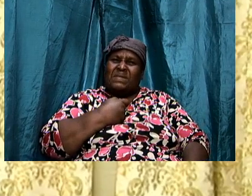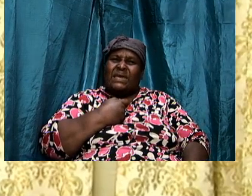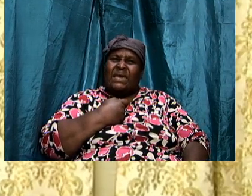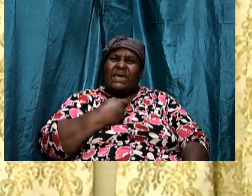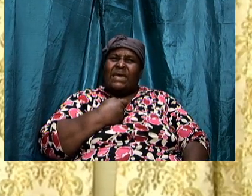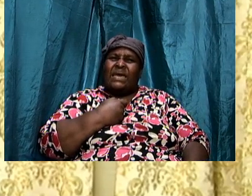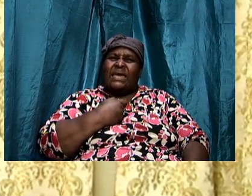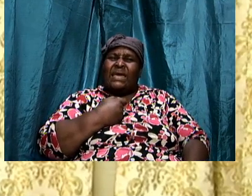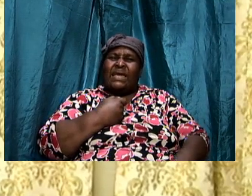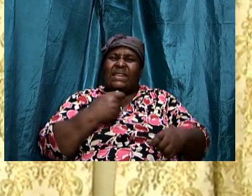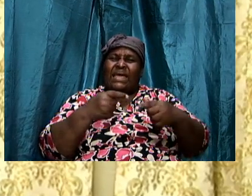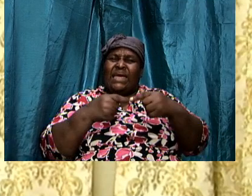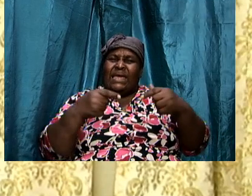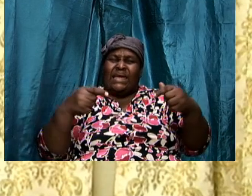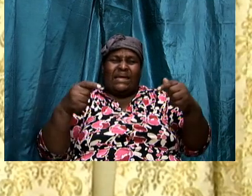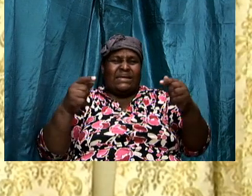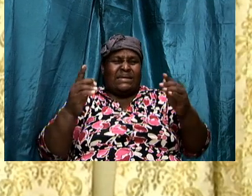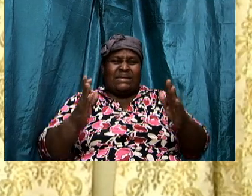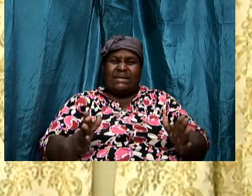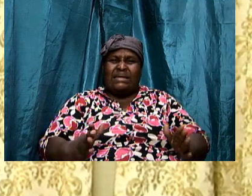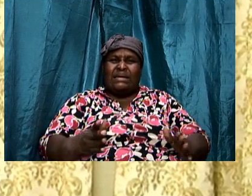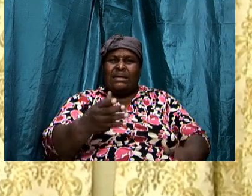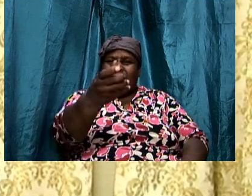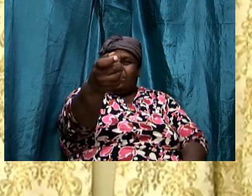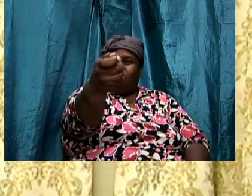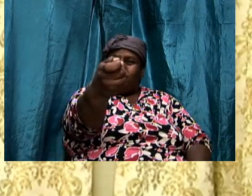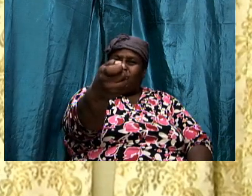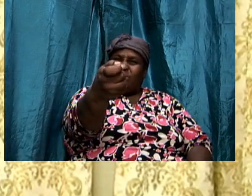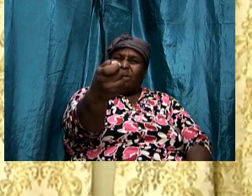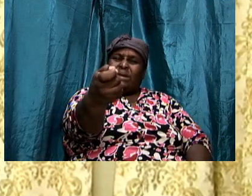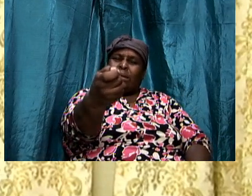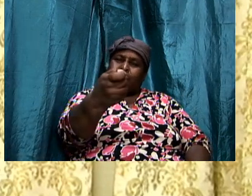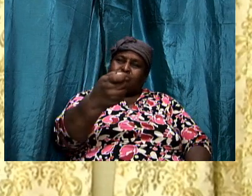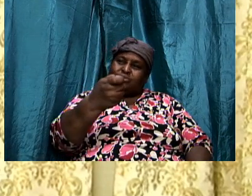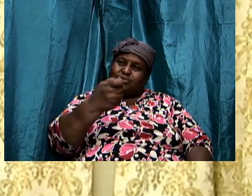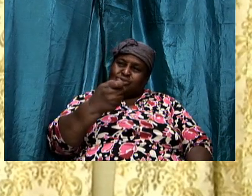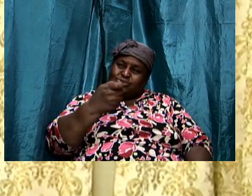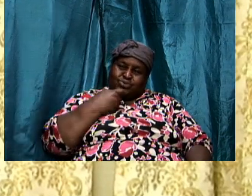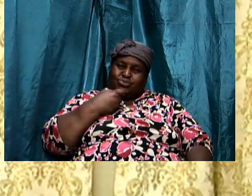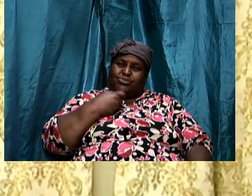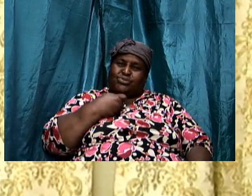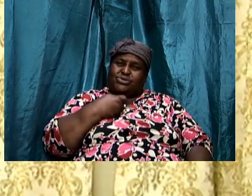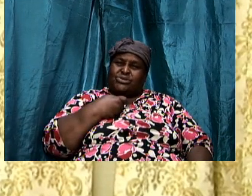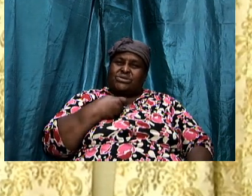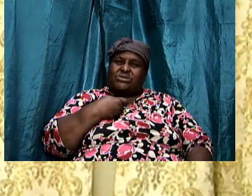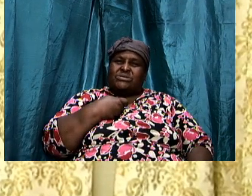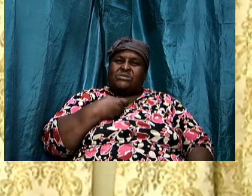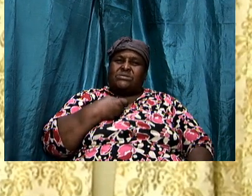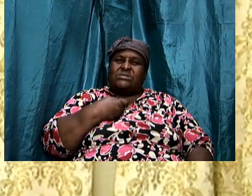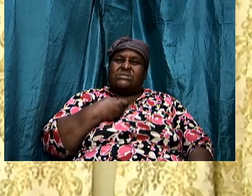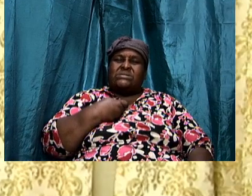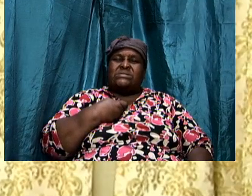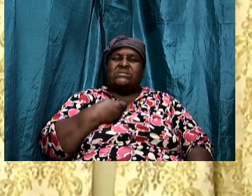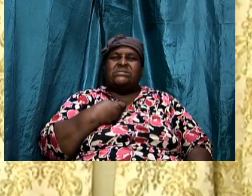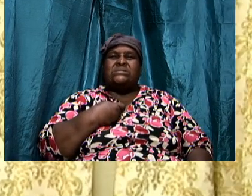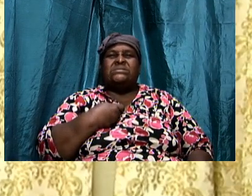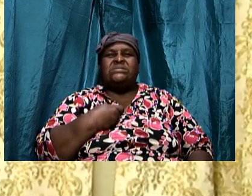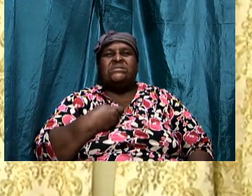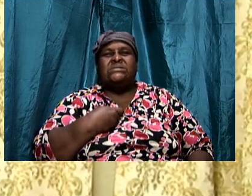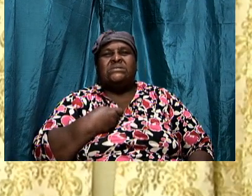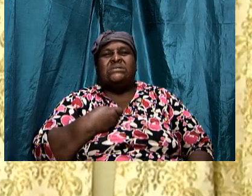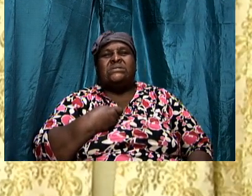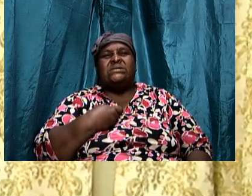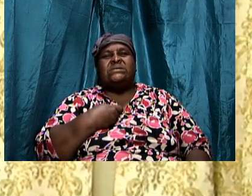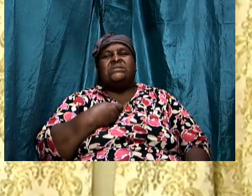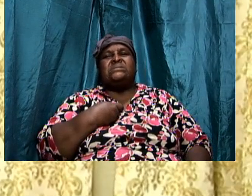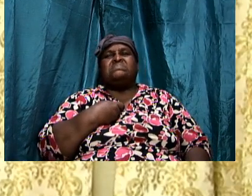adversary, the enemy. And gripped the tripe and every organ that is inside. And then they